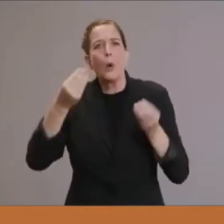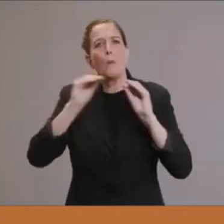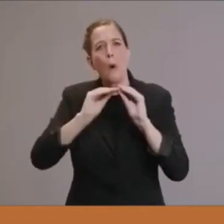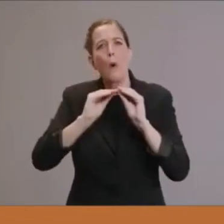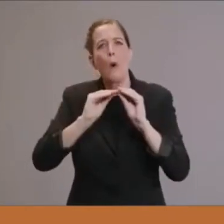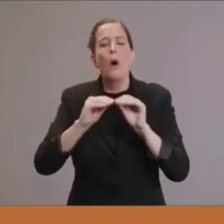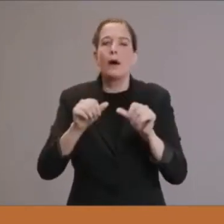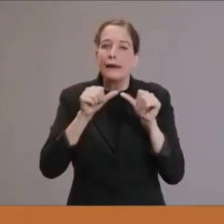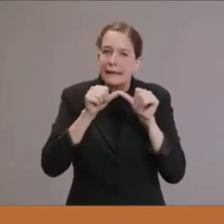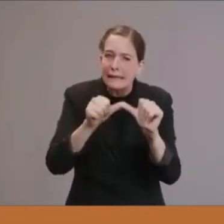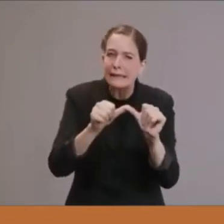around.